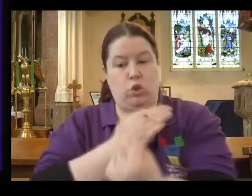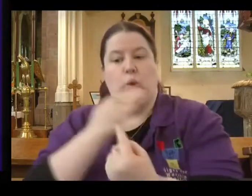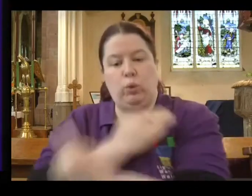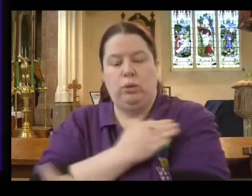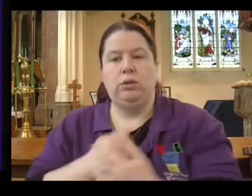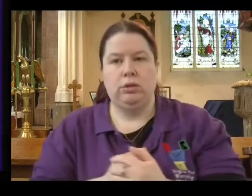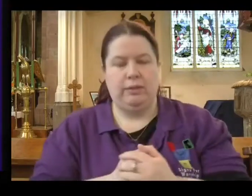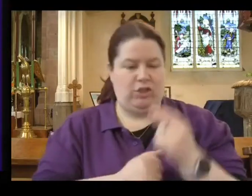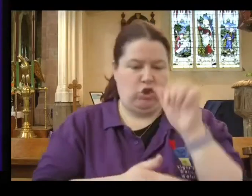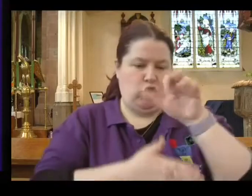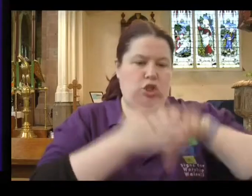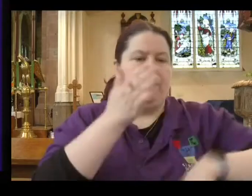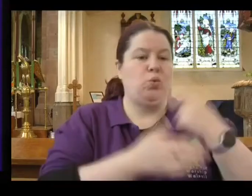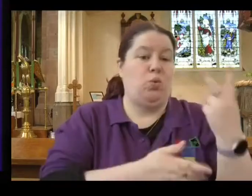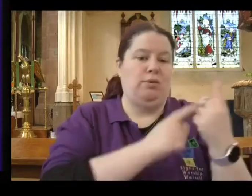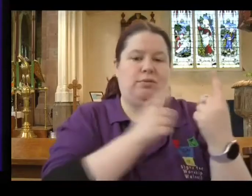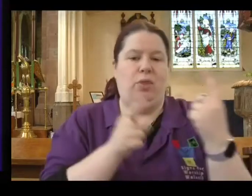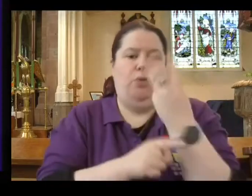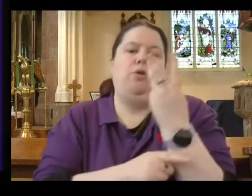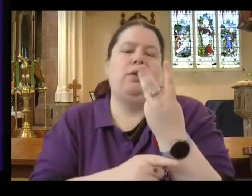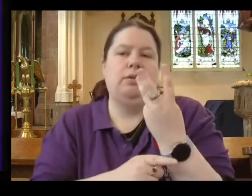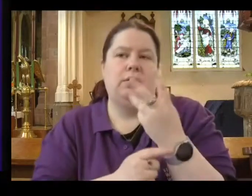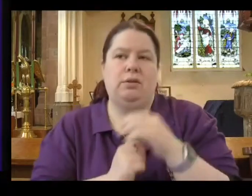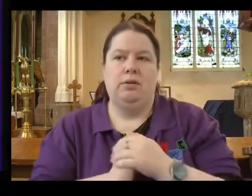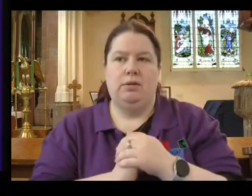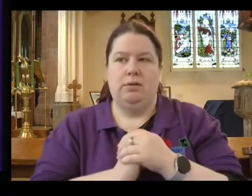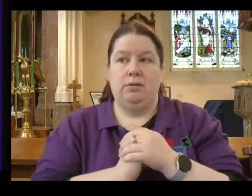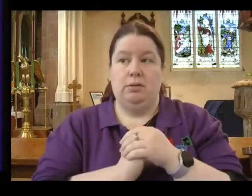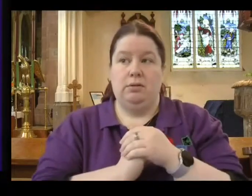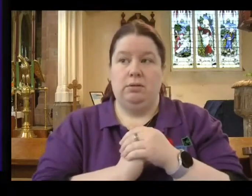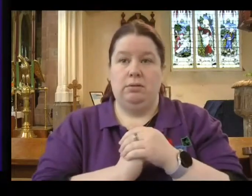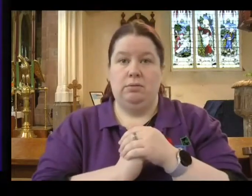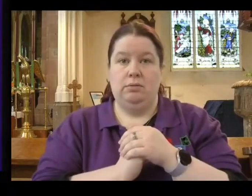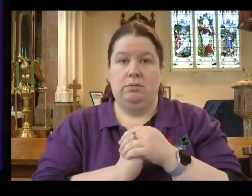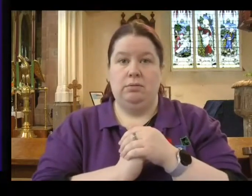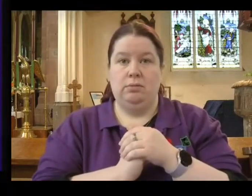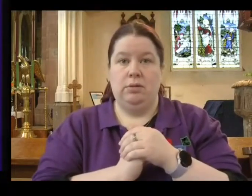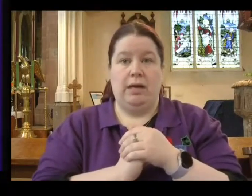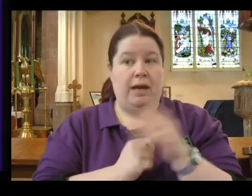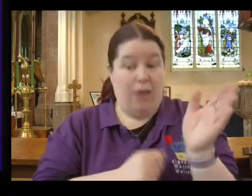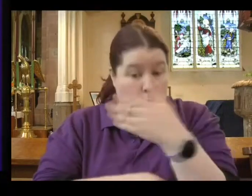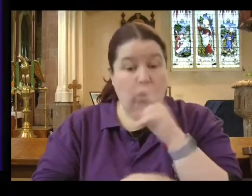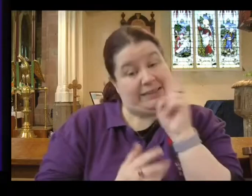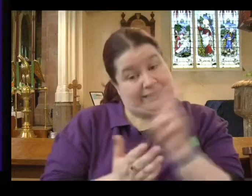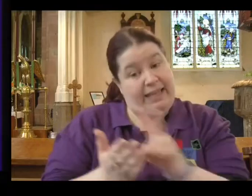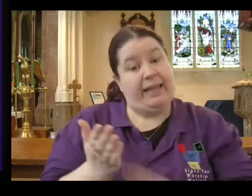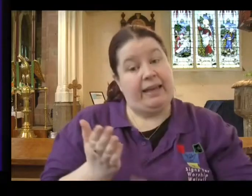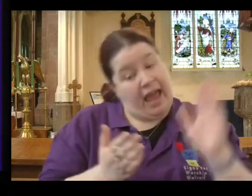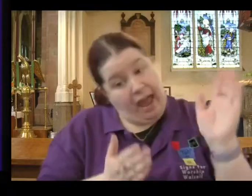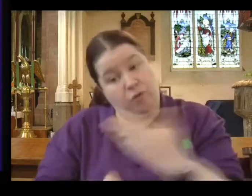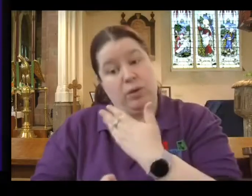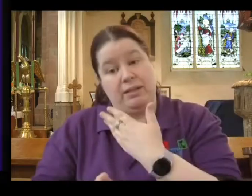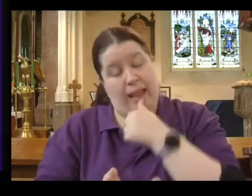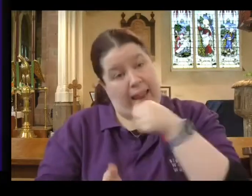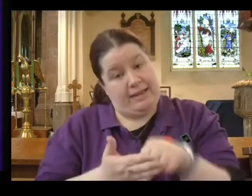That's chapters 1 to 3. And they would all hear what everybody else was hearing as well. It's not just one church gets one letter. They all get to hear everybody